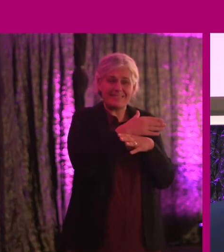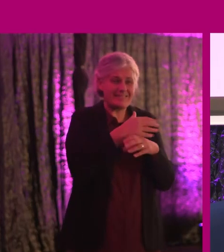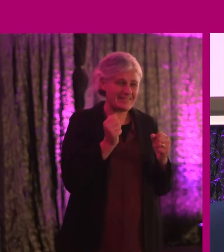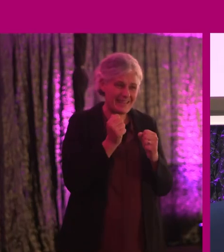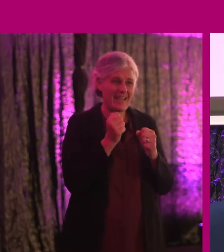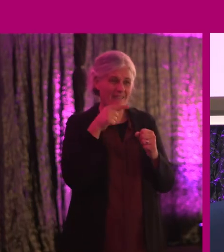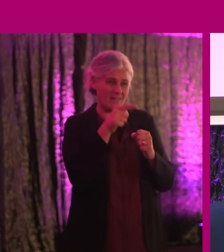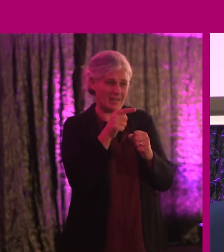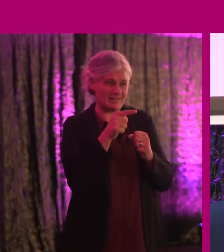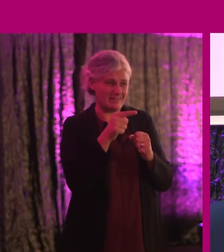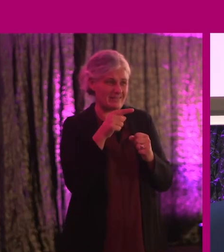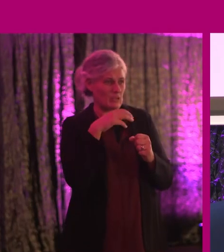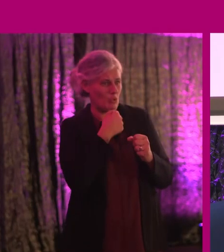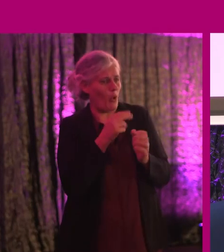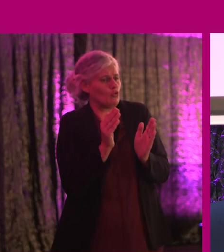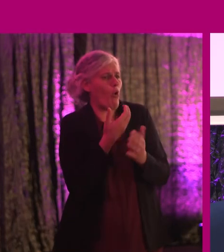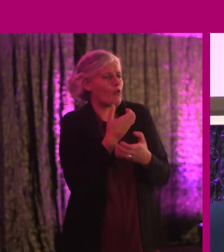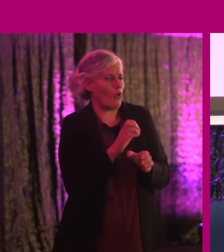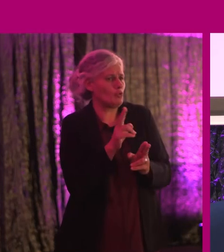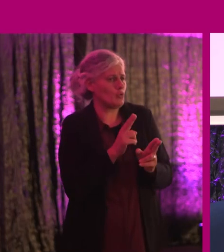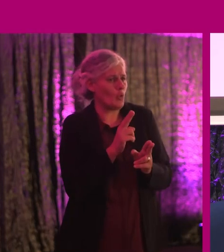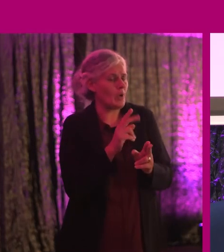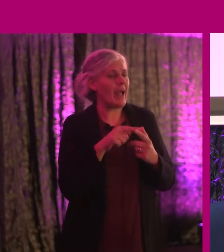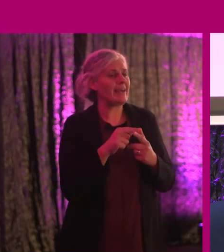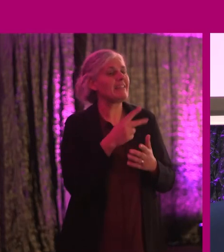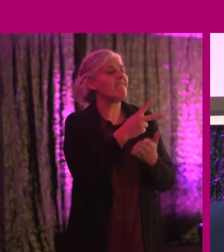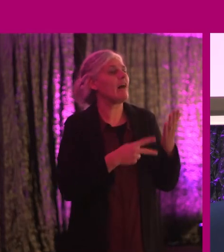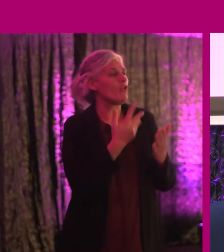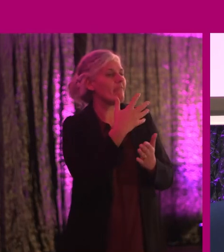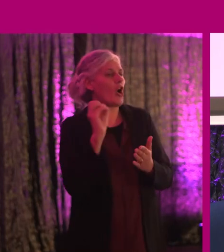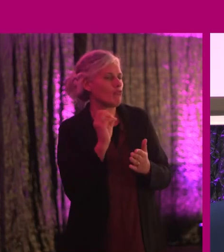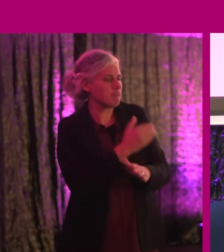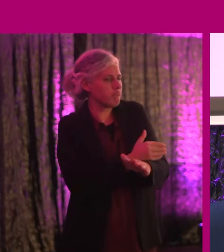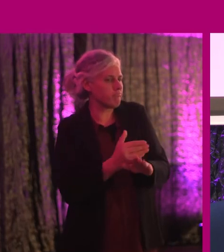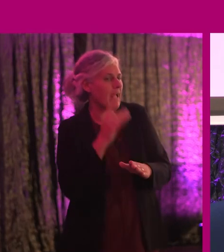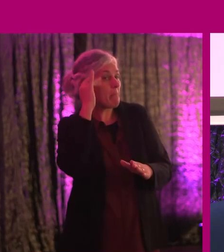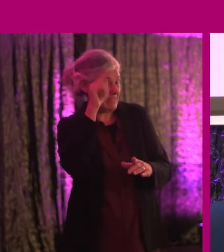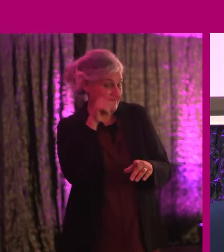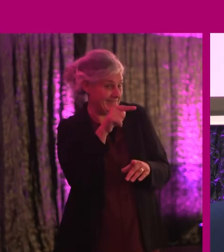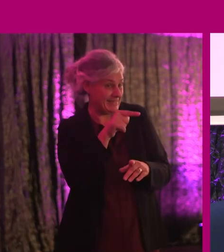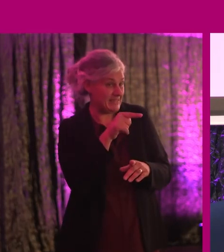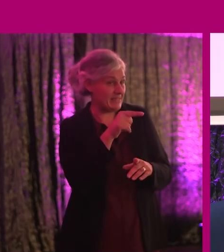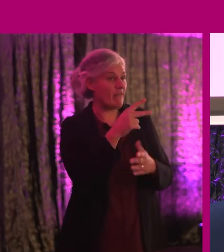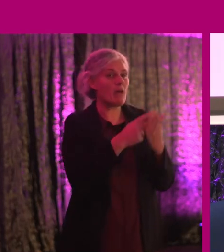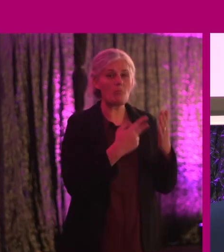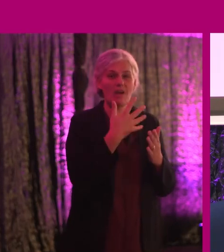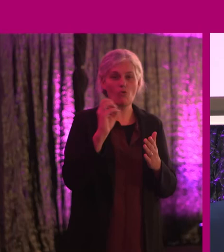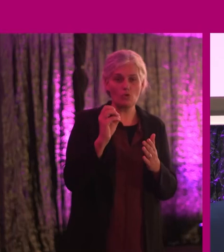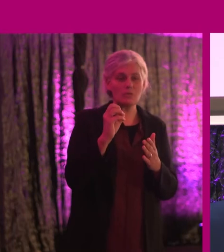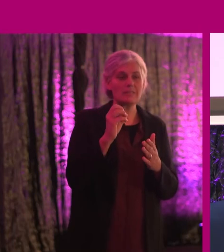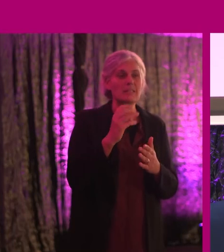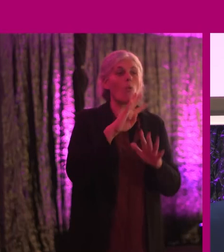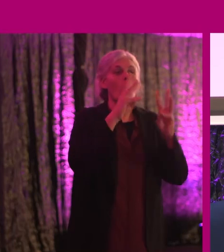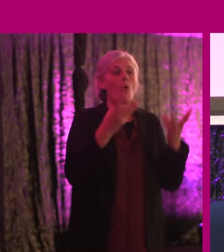what our small country is doing. And the Valuable 500 began, the principles of the Valuable 500, which is the world's